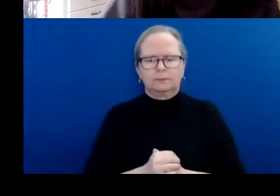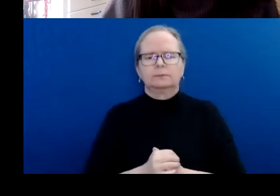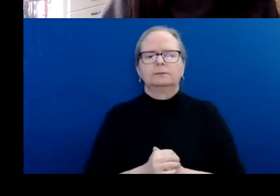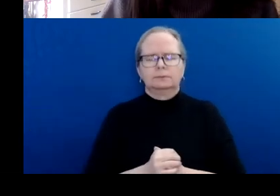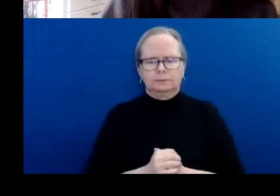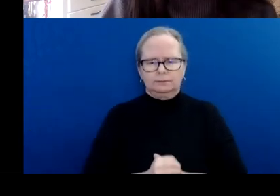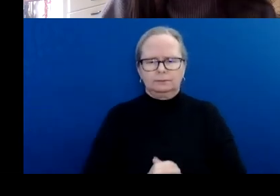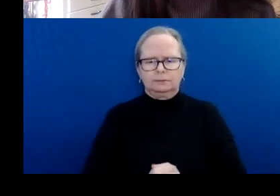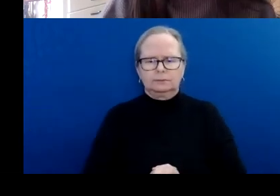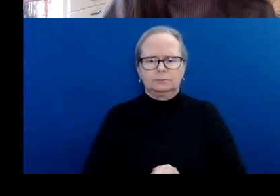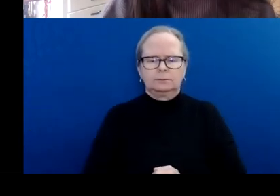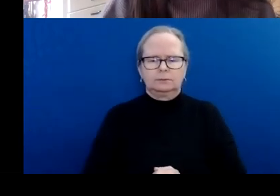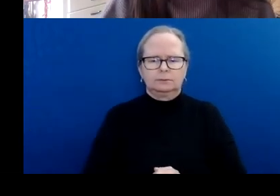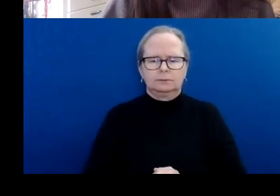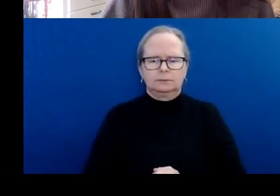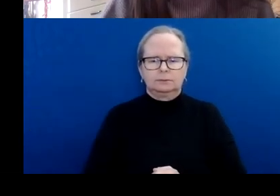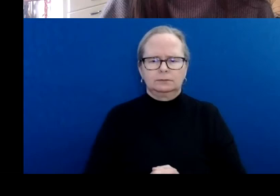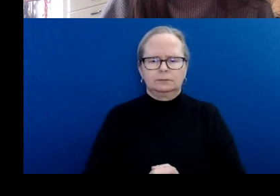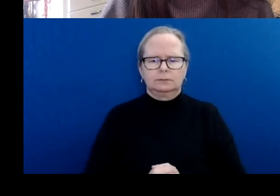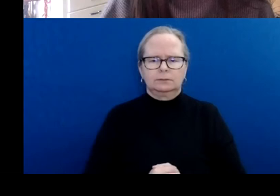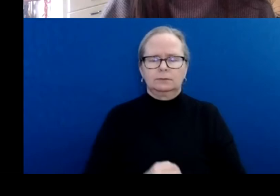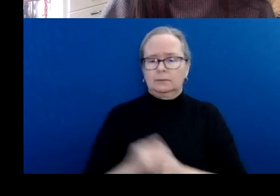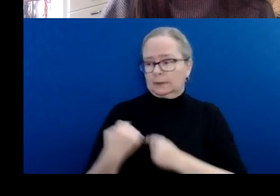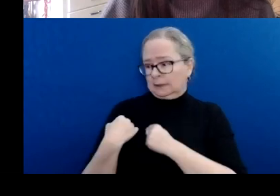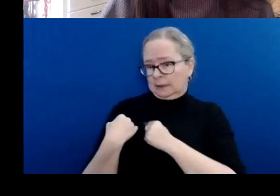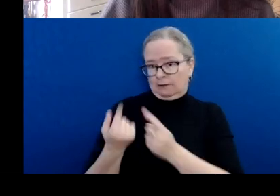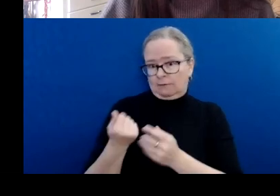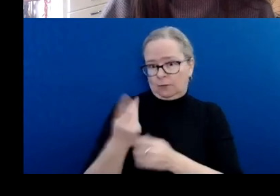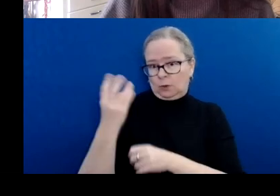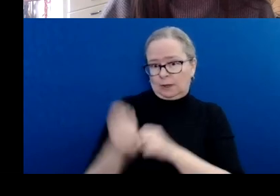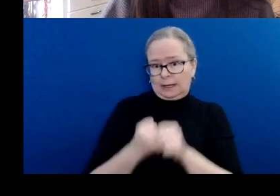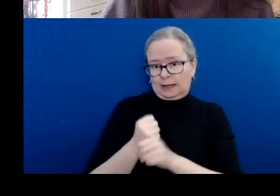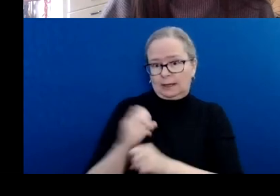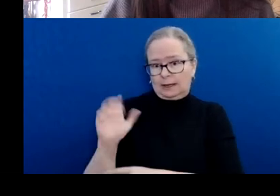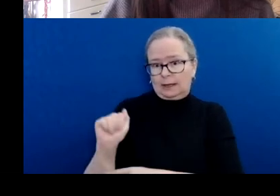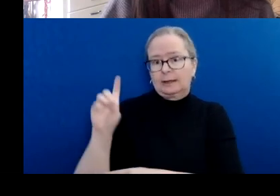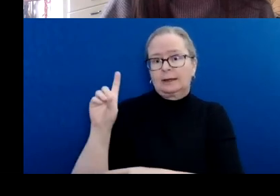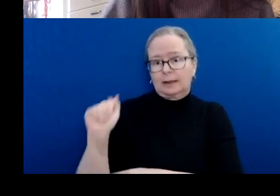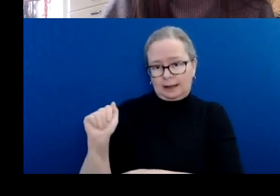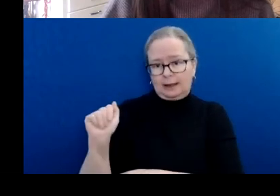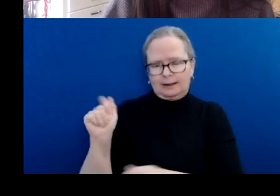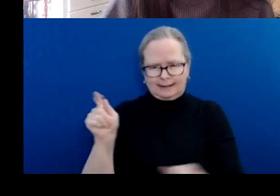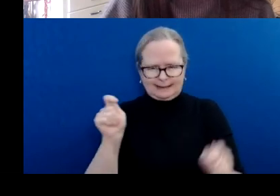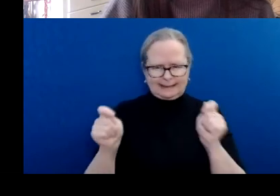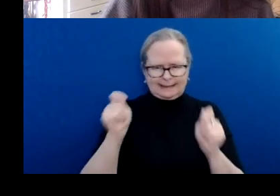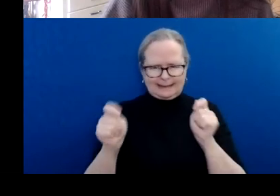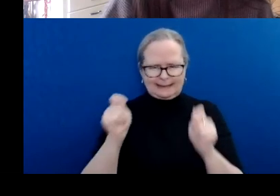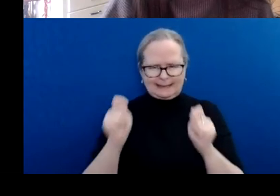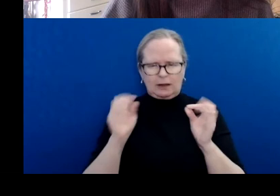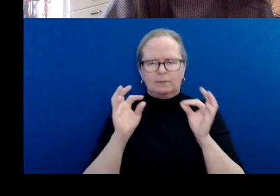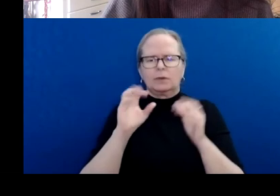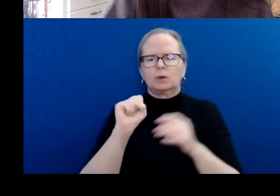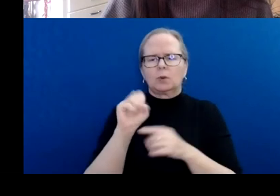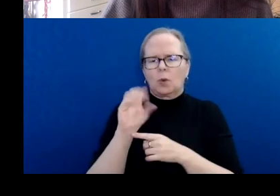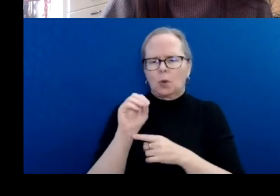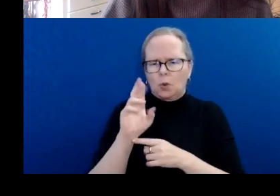Over the past few years we've been adjusting our scoring to make it more clear what you're being evaluated on and how you might achieve a